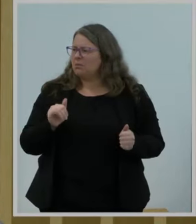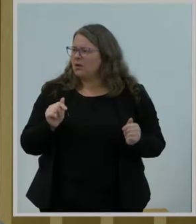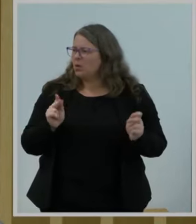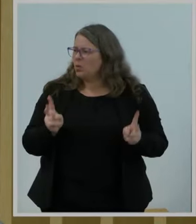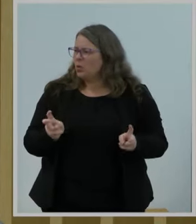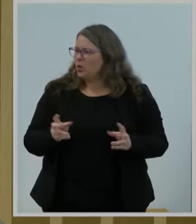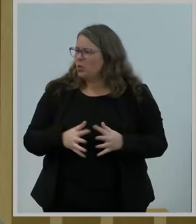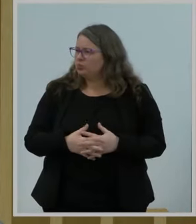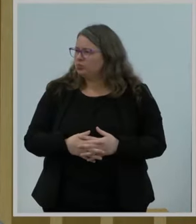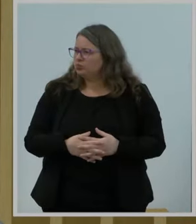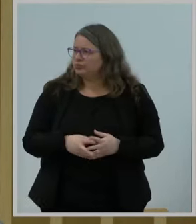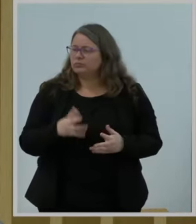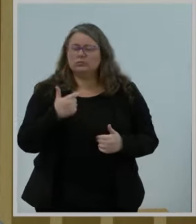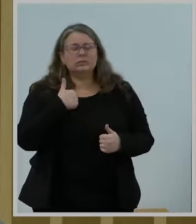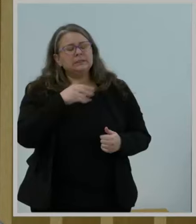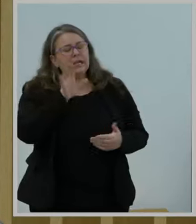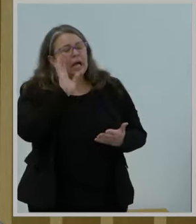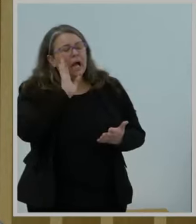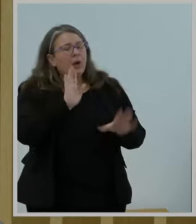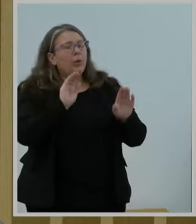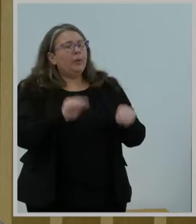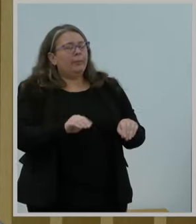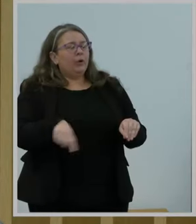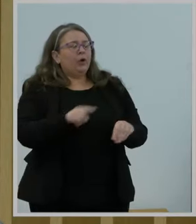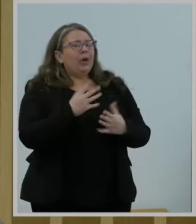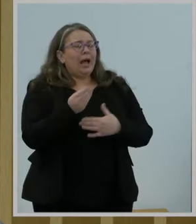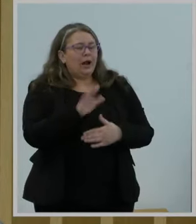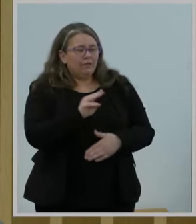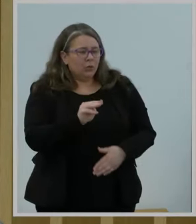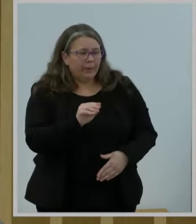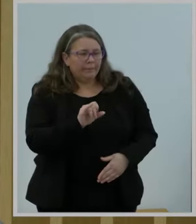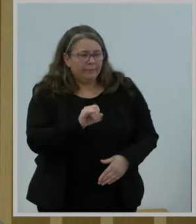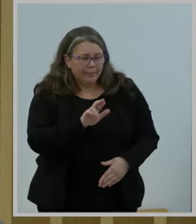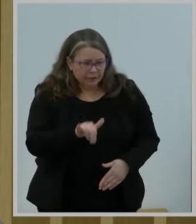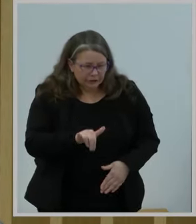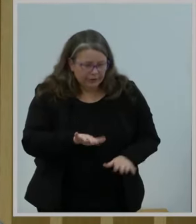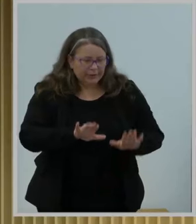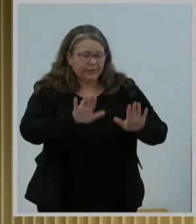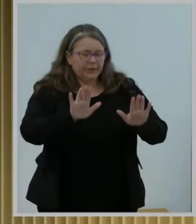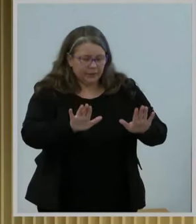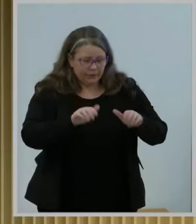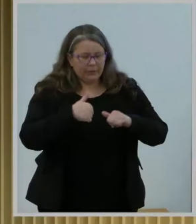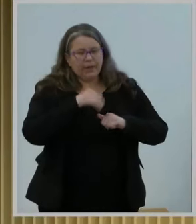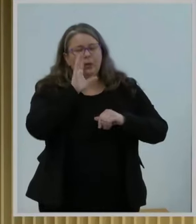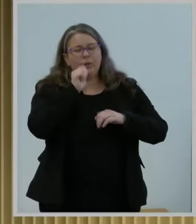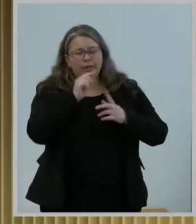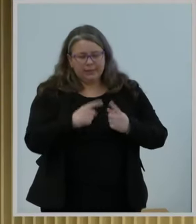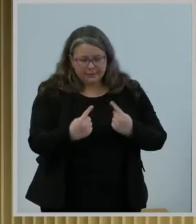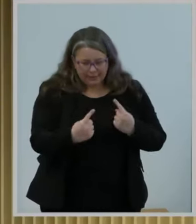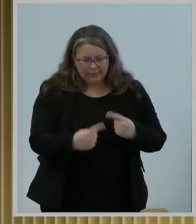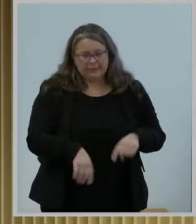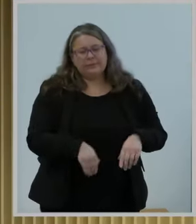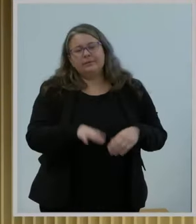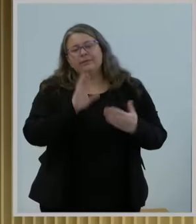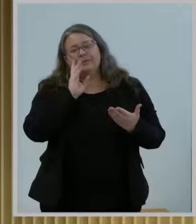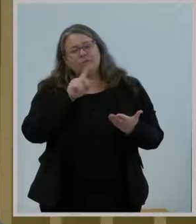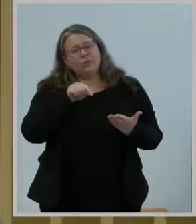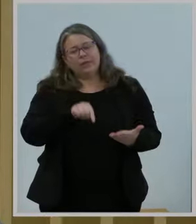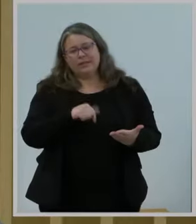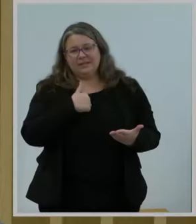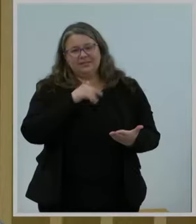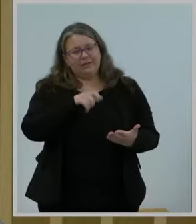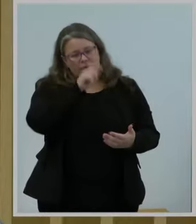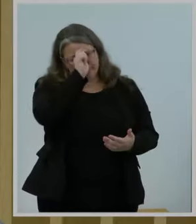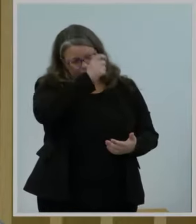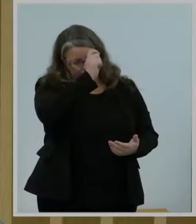I will put you out of your misery, thankfully. No, I'm not dissenting. In fact, on this one, I really do have to give the chair a lot